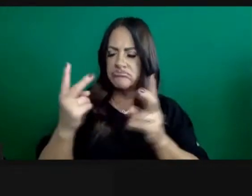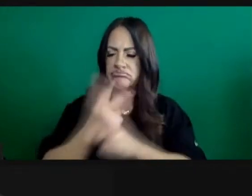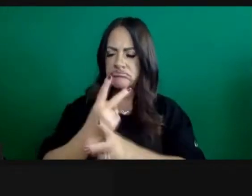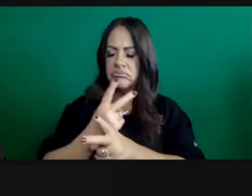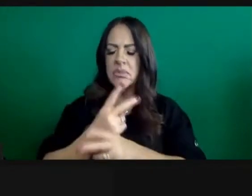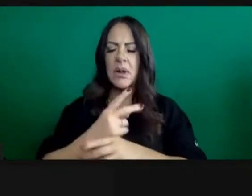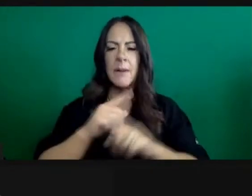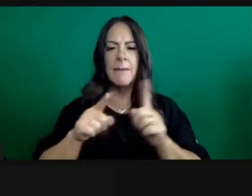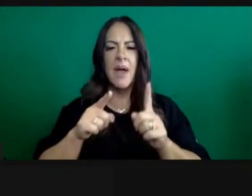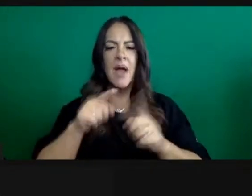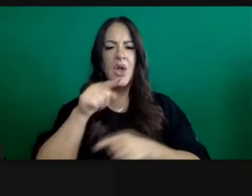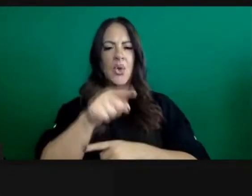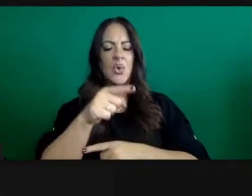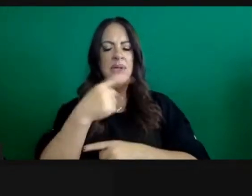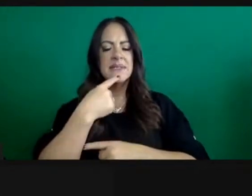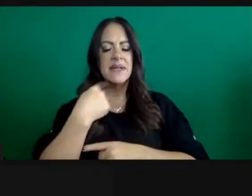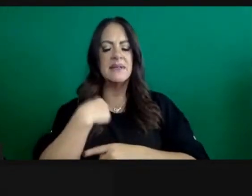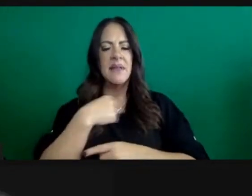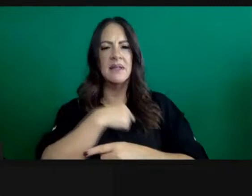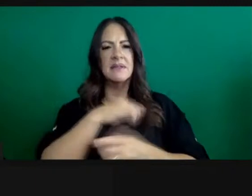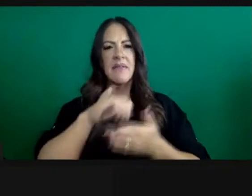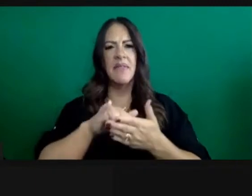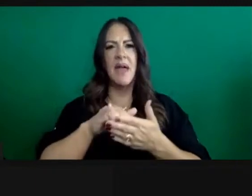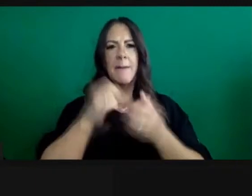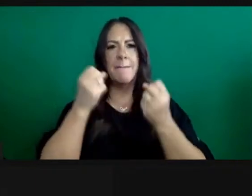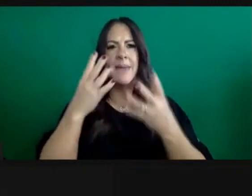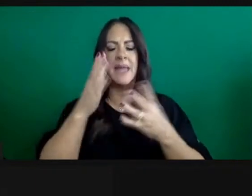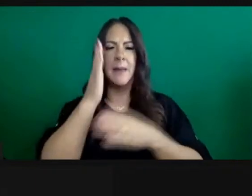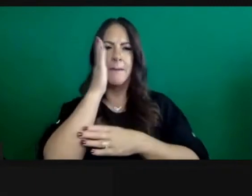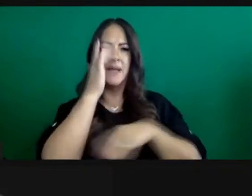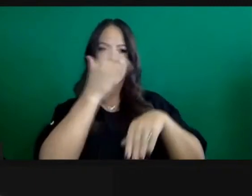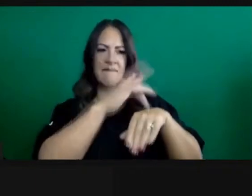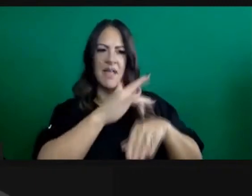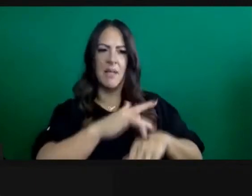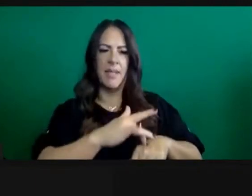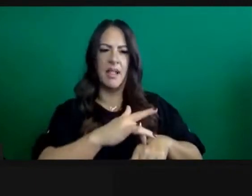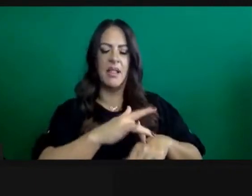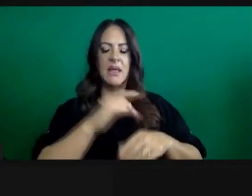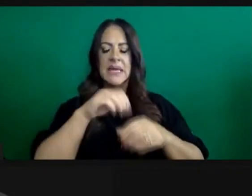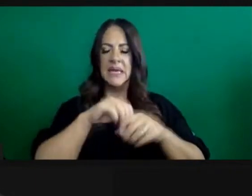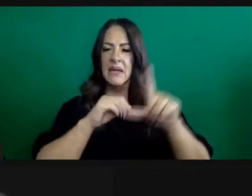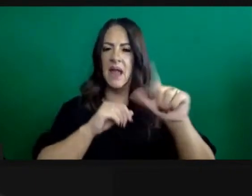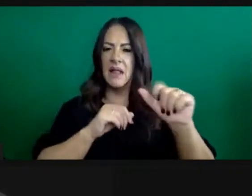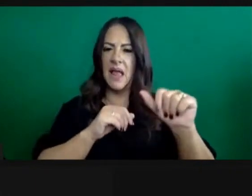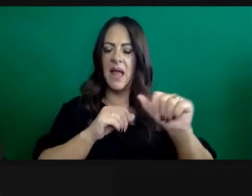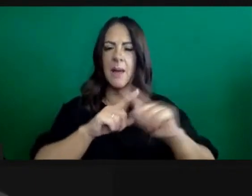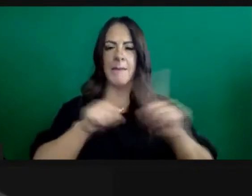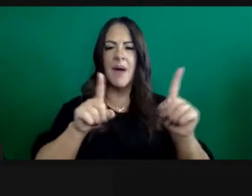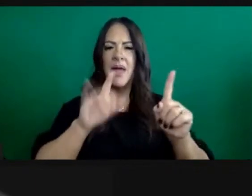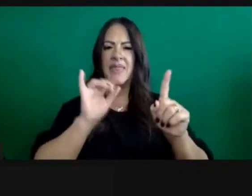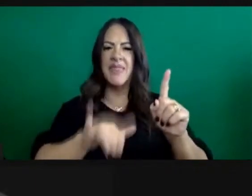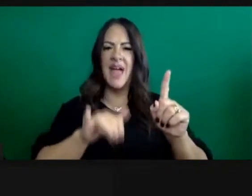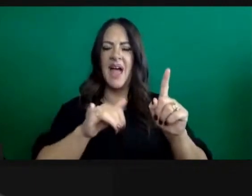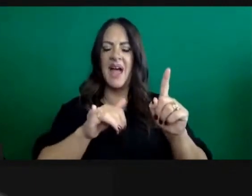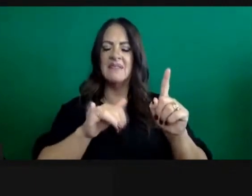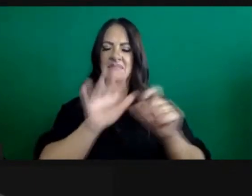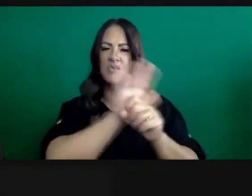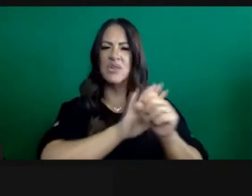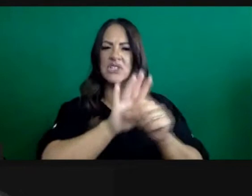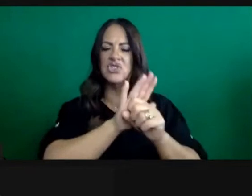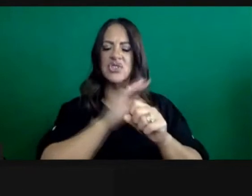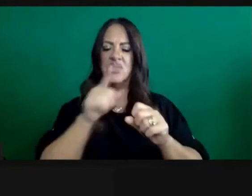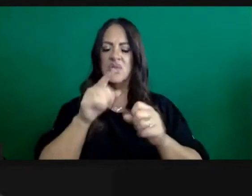how does that explain data that shows a county has hundreds of beds available, like Los Angeles County, and yet that region is still listed as